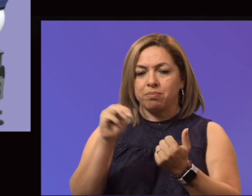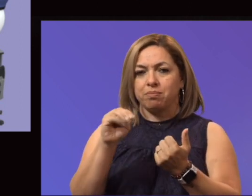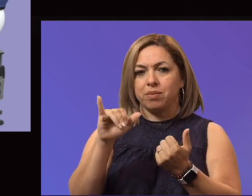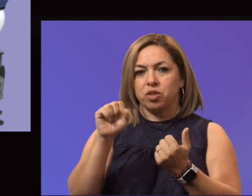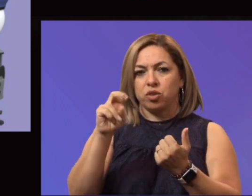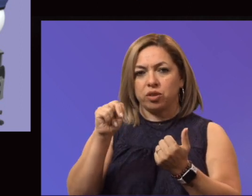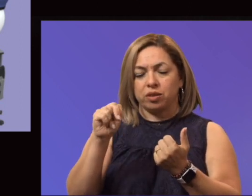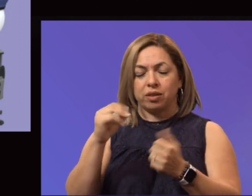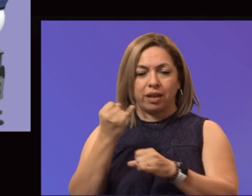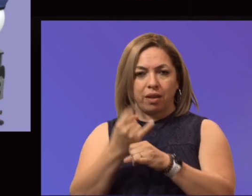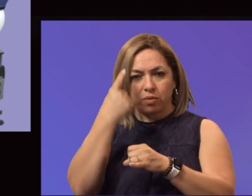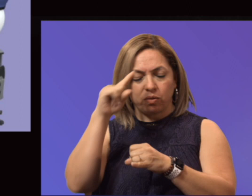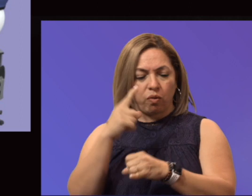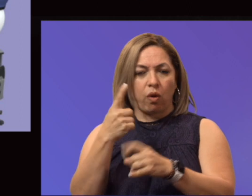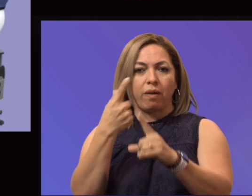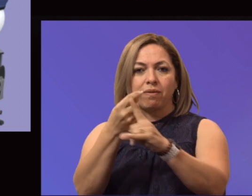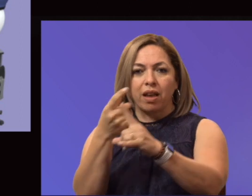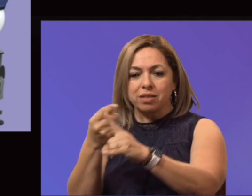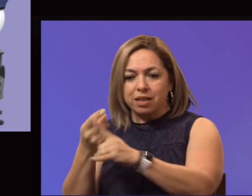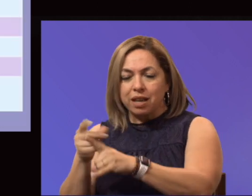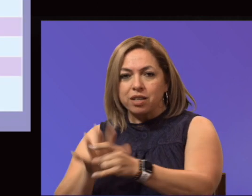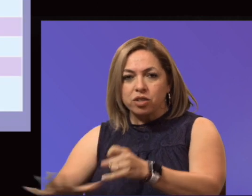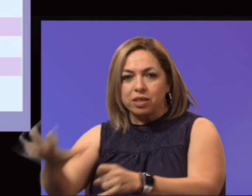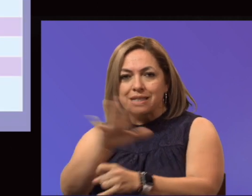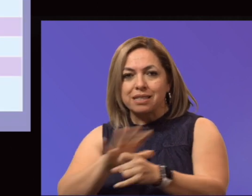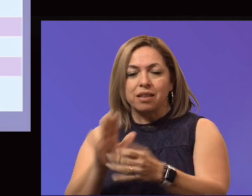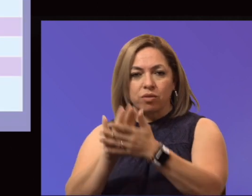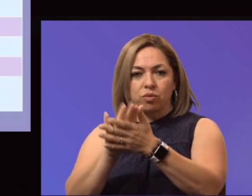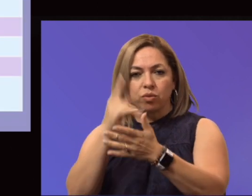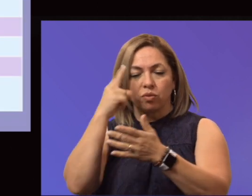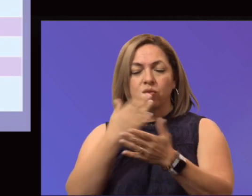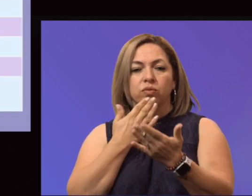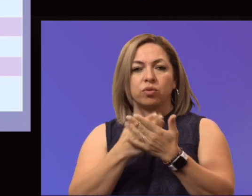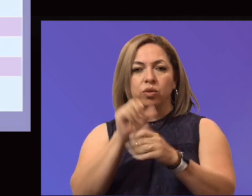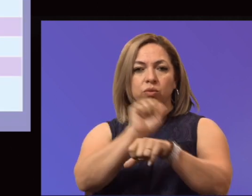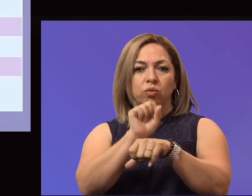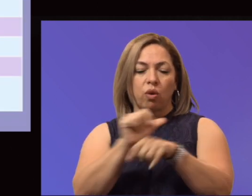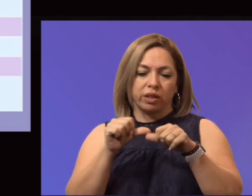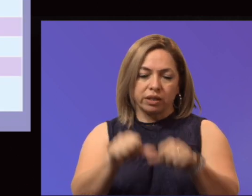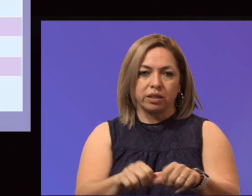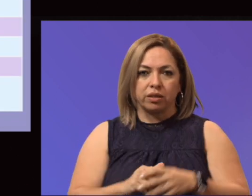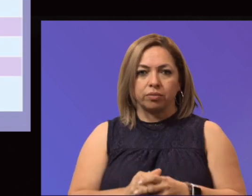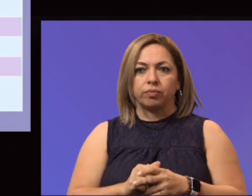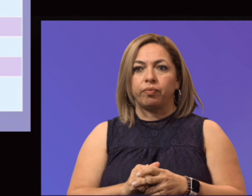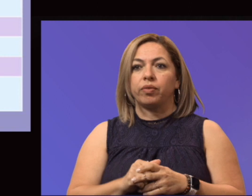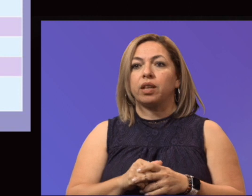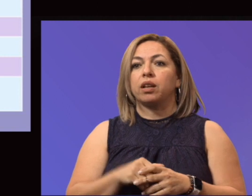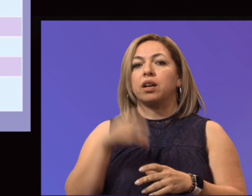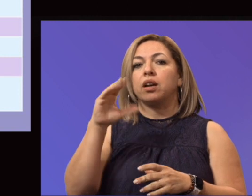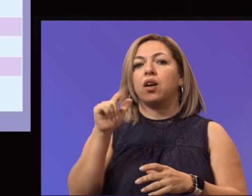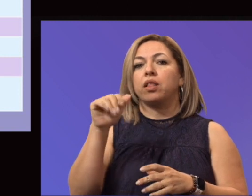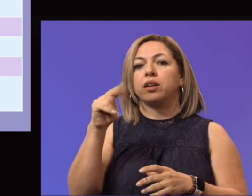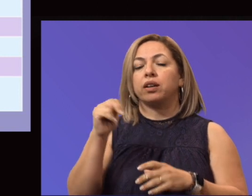vaccination site. So kudos Chief Ramirez to you and your team for the great work that you've continued to do. The calling campaign. I want to